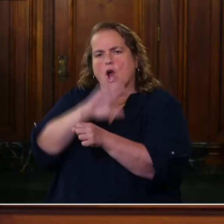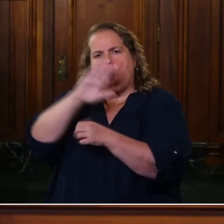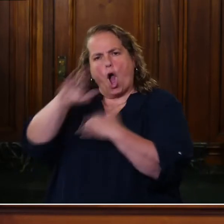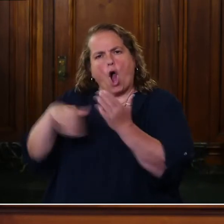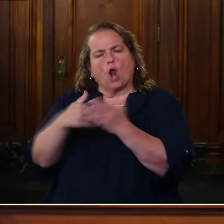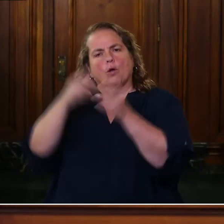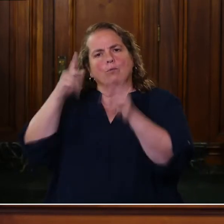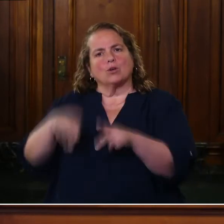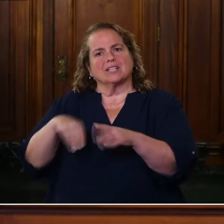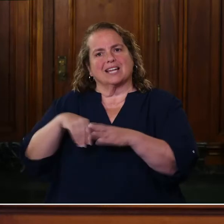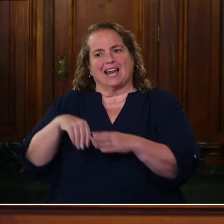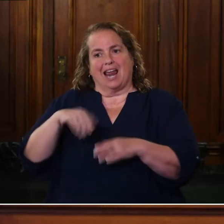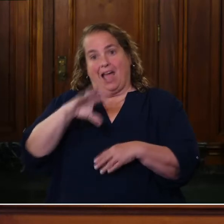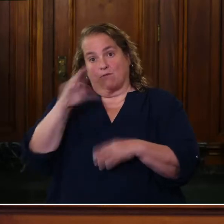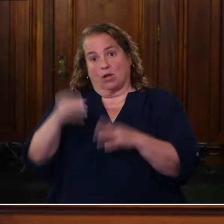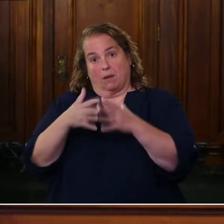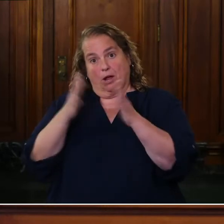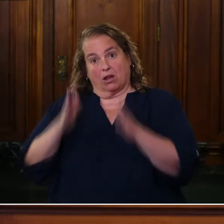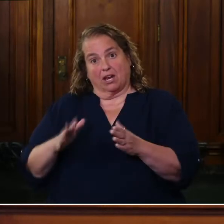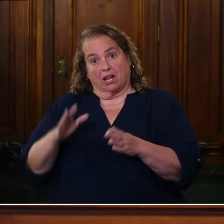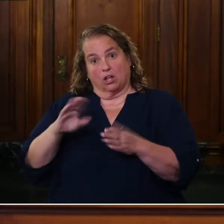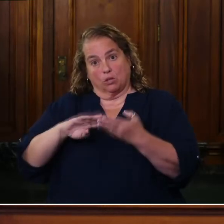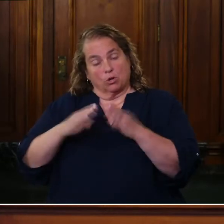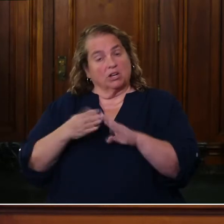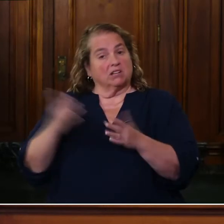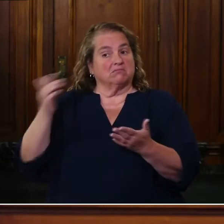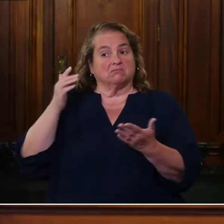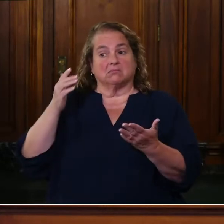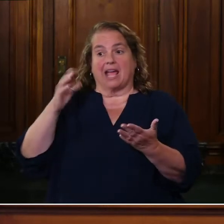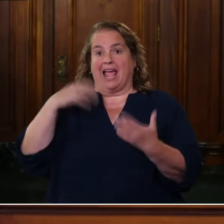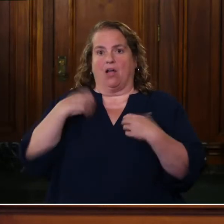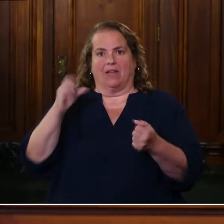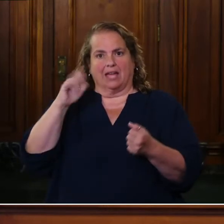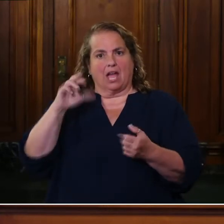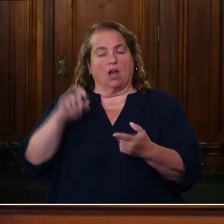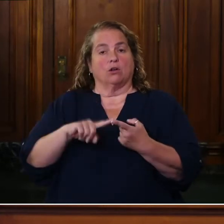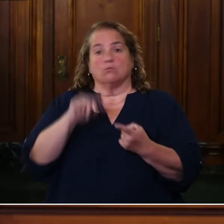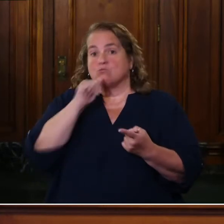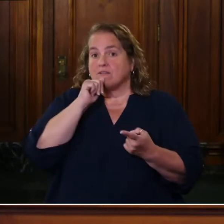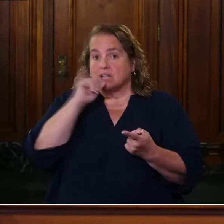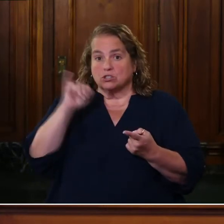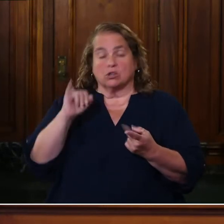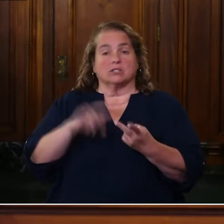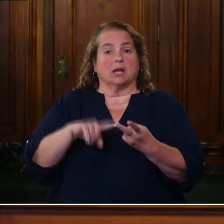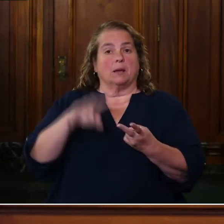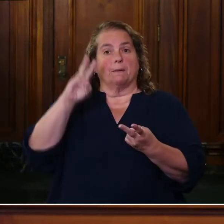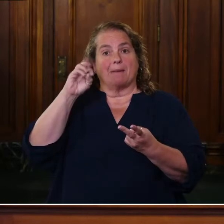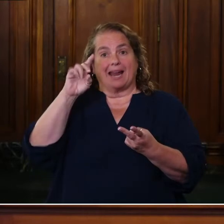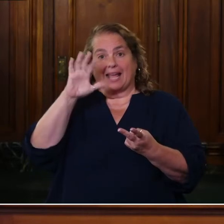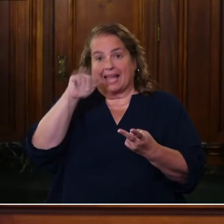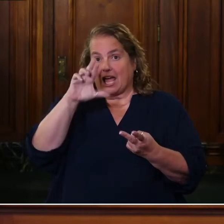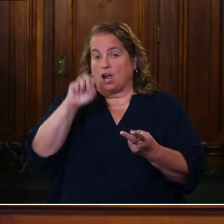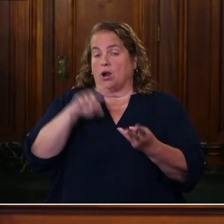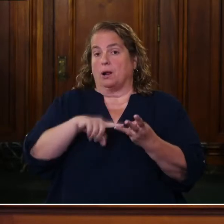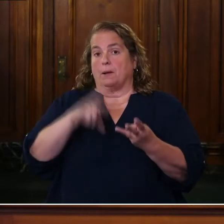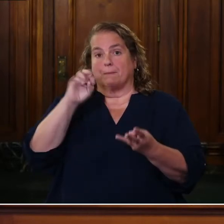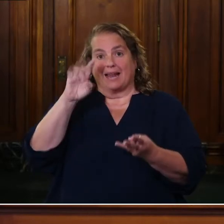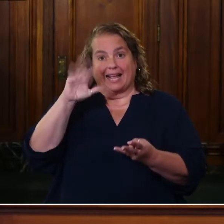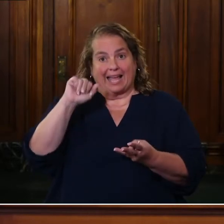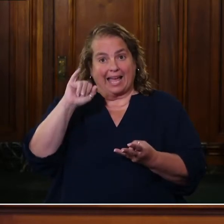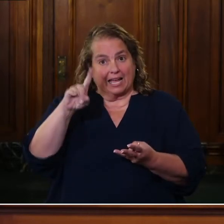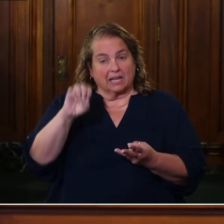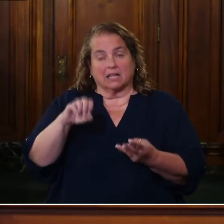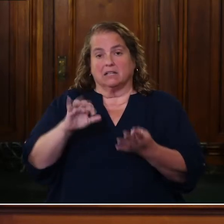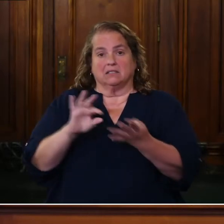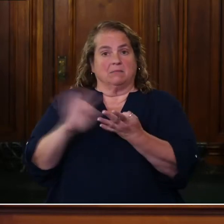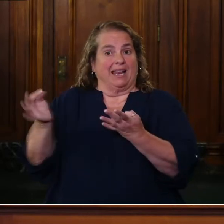to have a form of healthcare coverage. That could be Medicaid. That could be private insurance if they qualify for Medicare, but aren't otherwise signed up